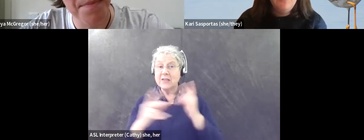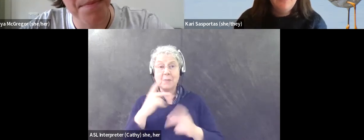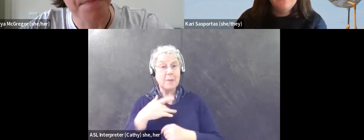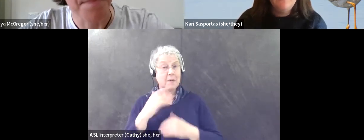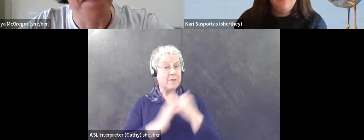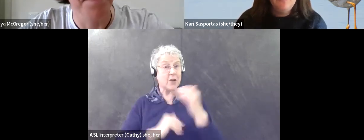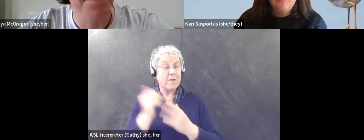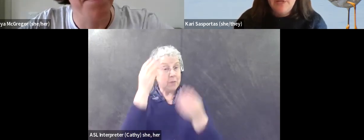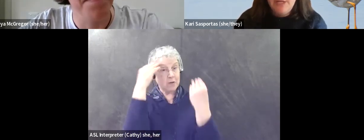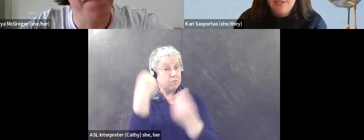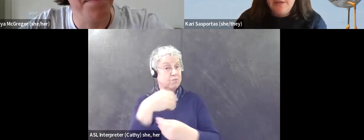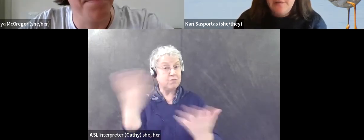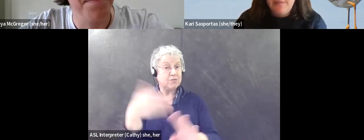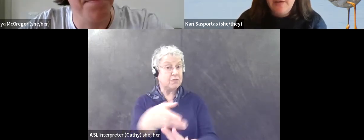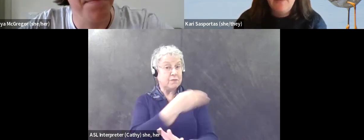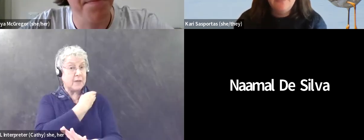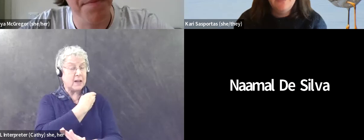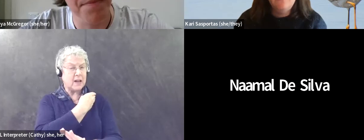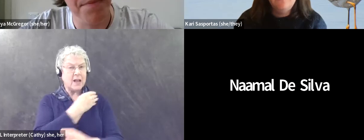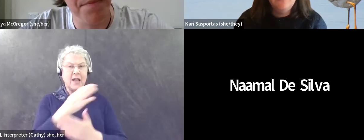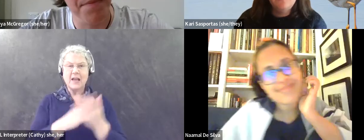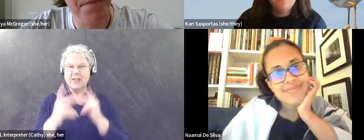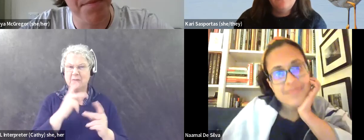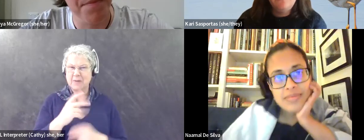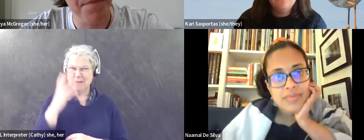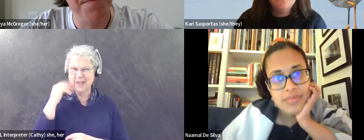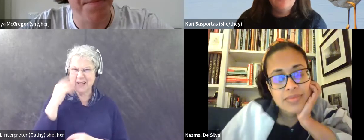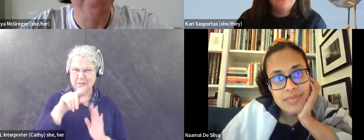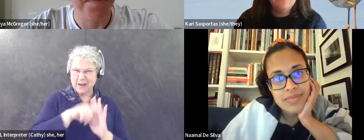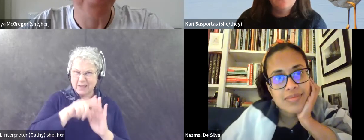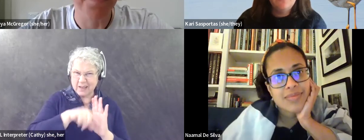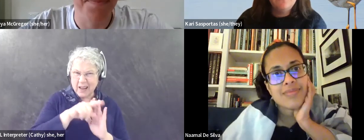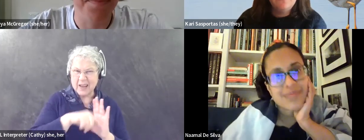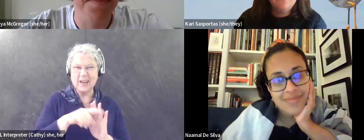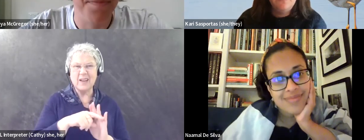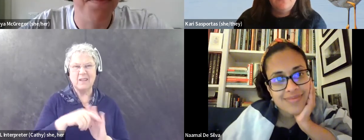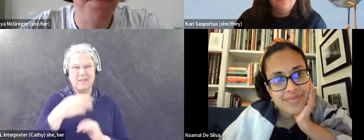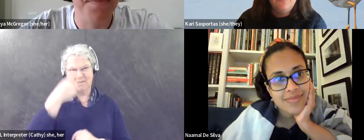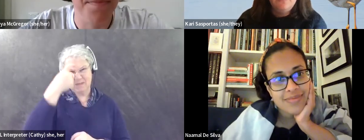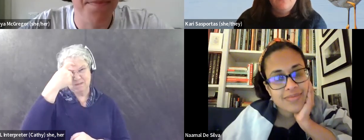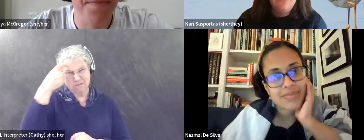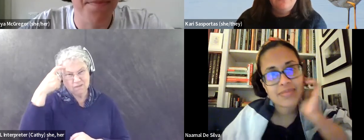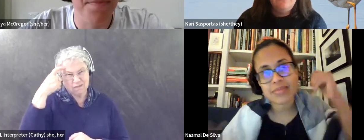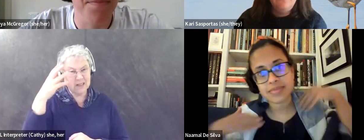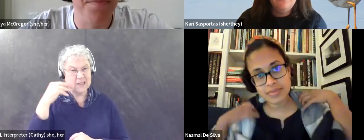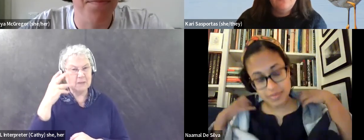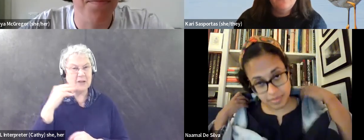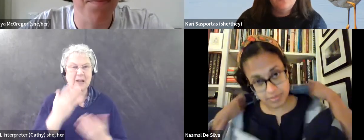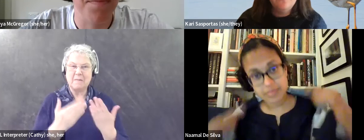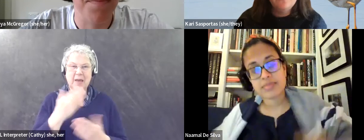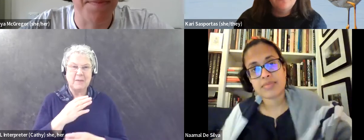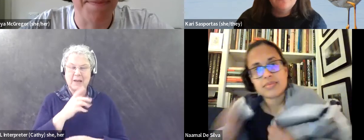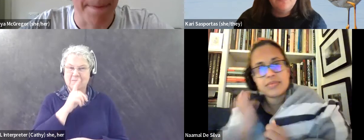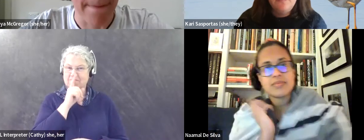time, and some people might, um, have had negative experiences or traumatic experiences and may not feel